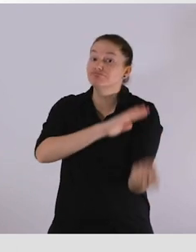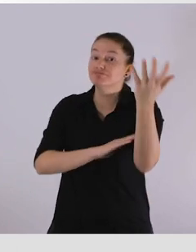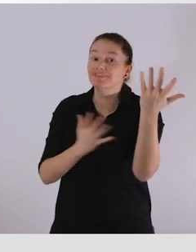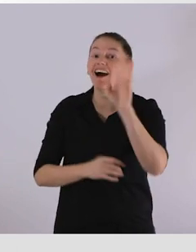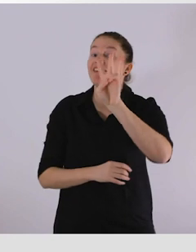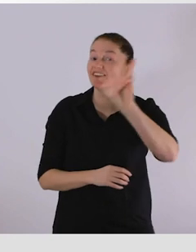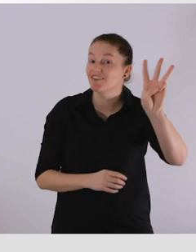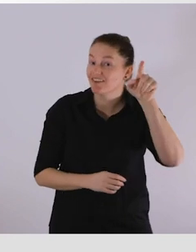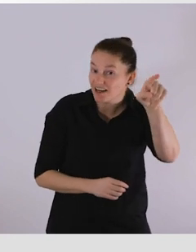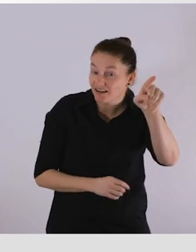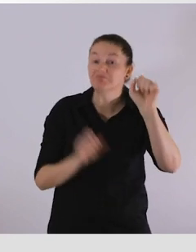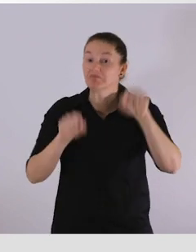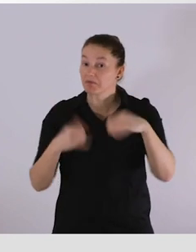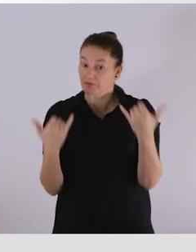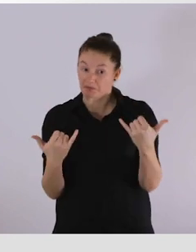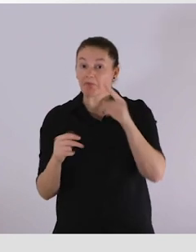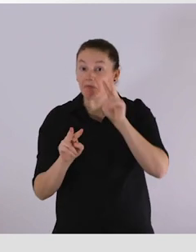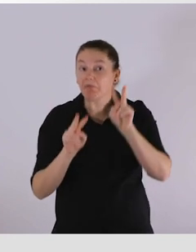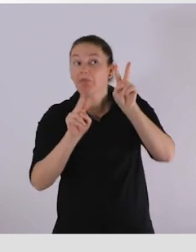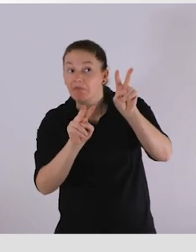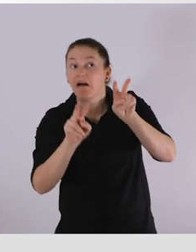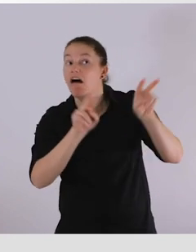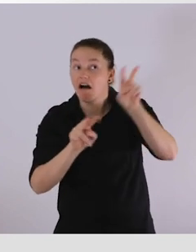will be available online before the conference.